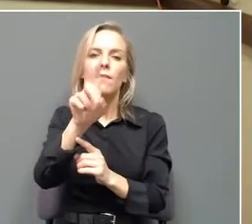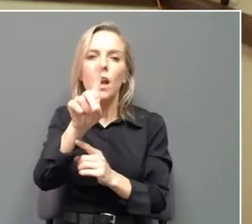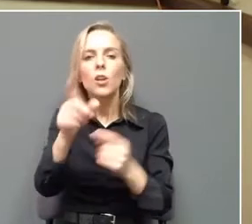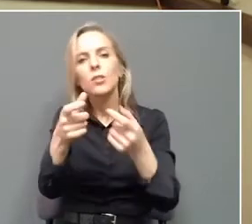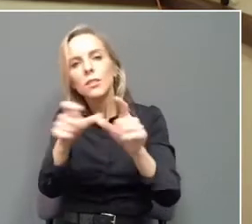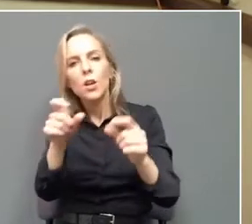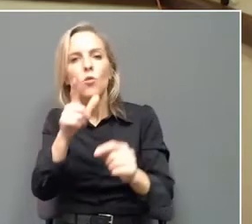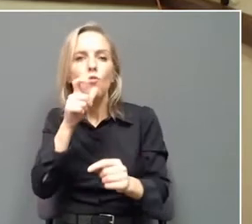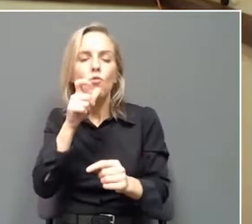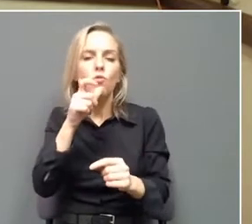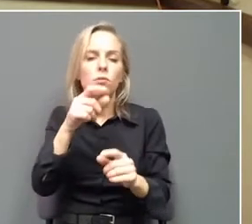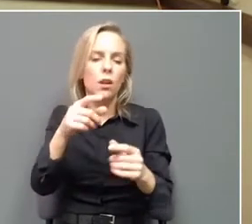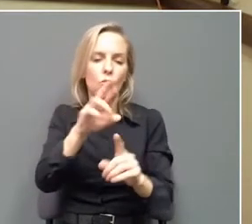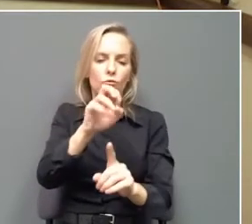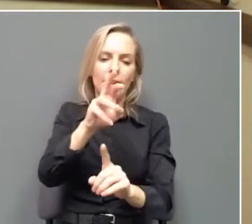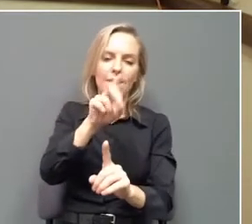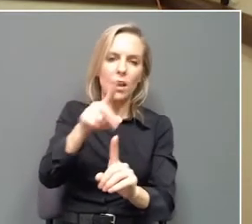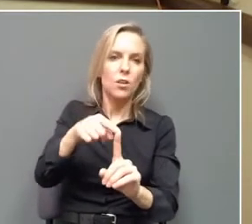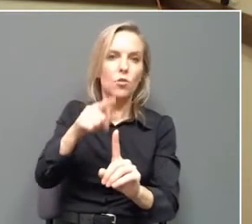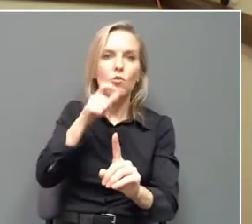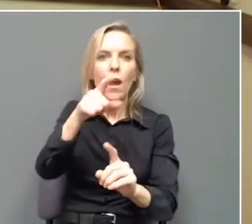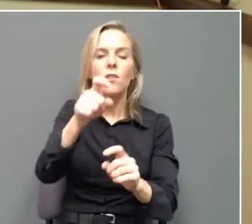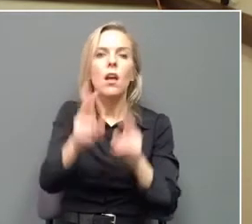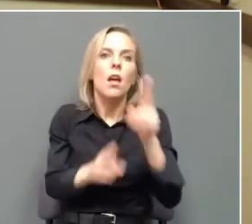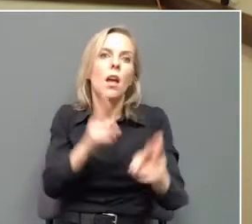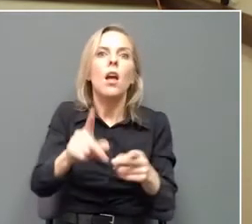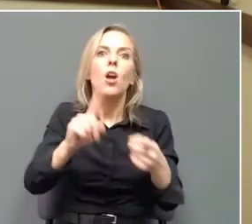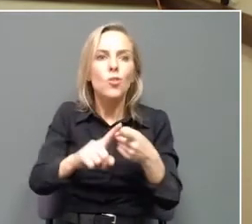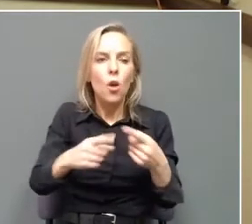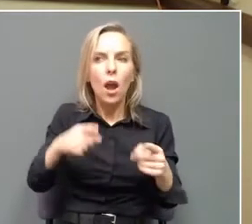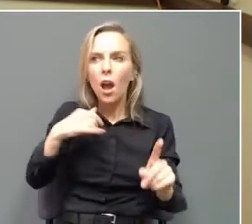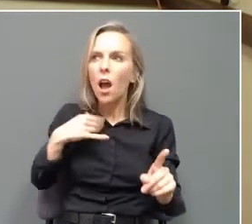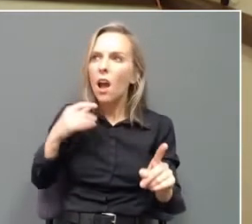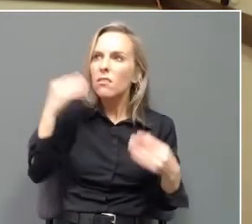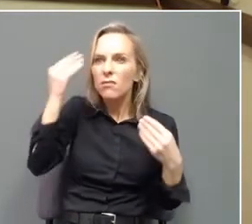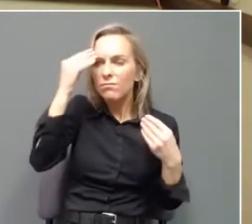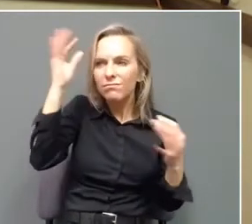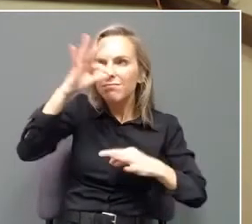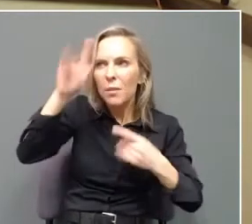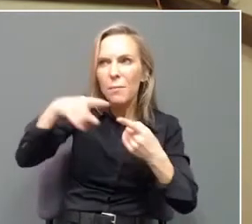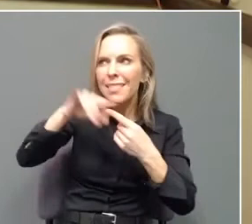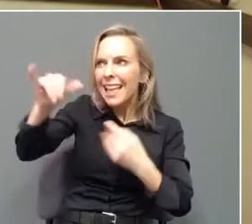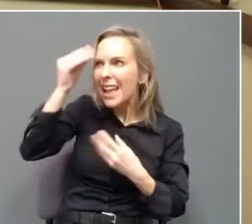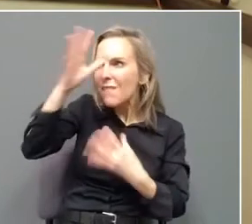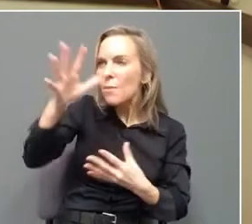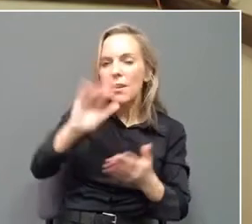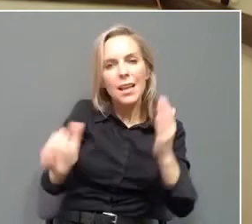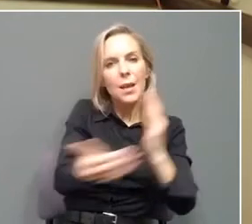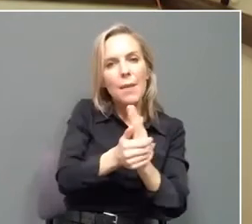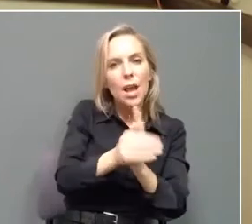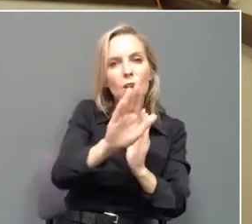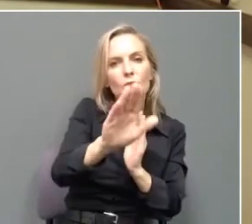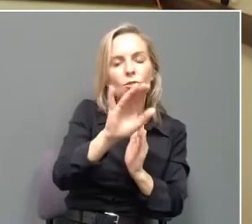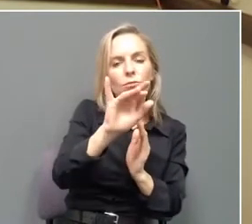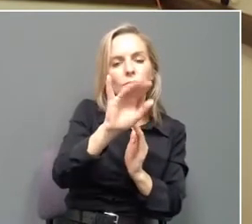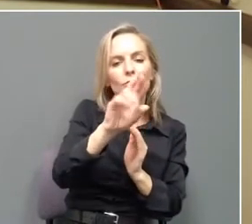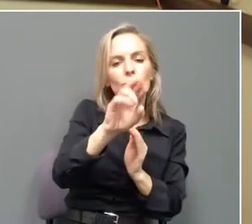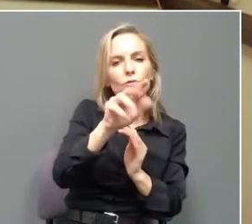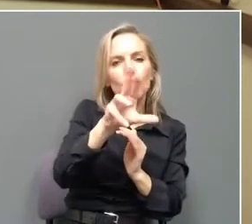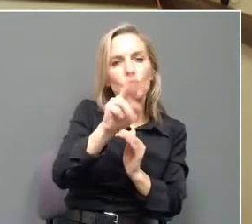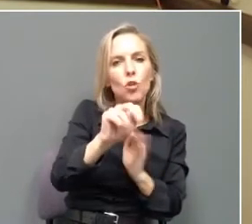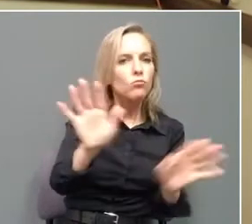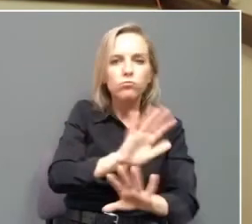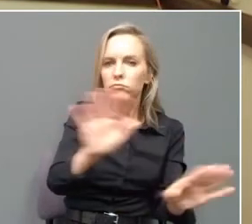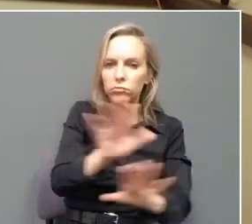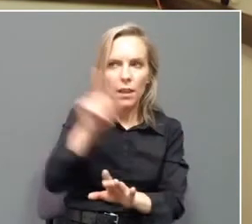So you don't need to rush and file an amended return. And that's very good news for all of you who may have already